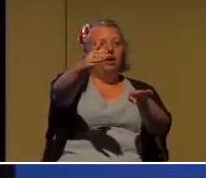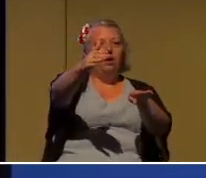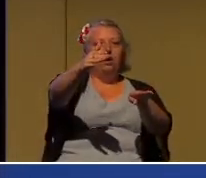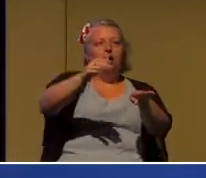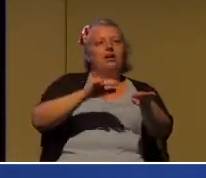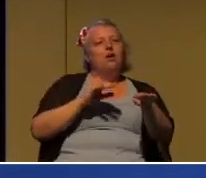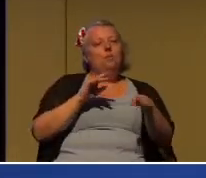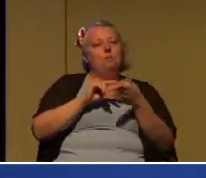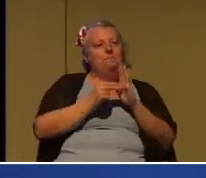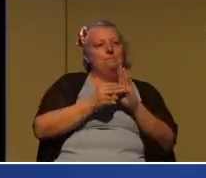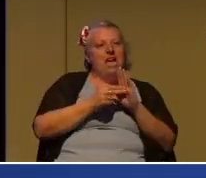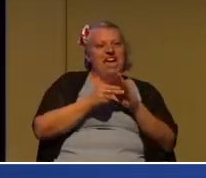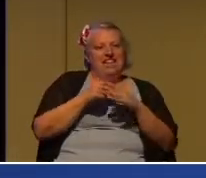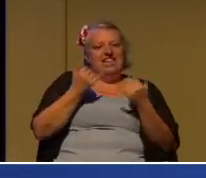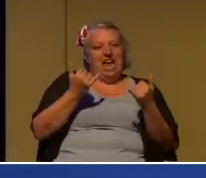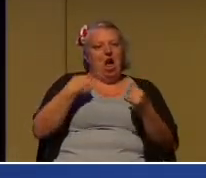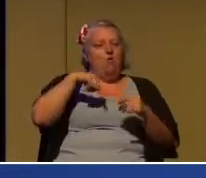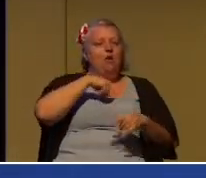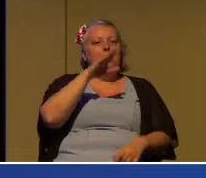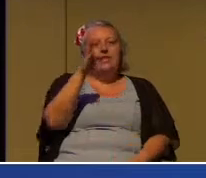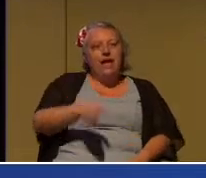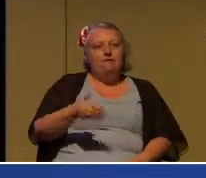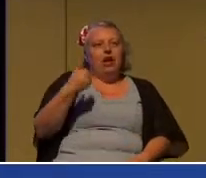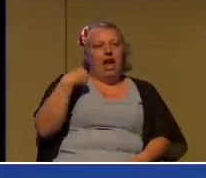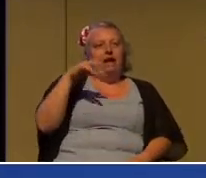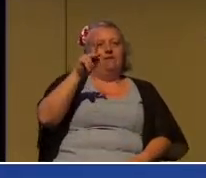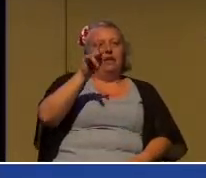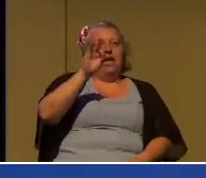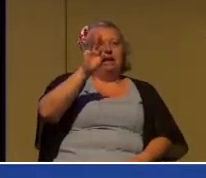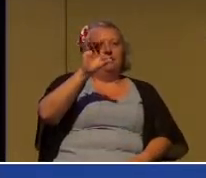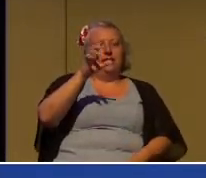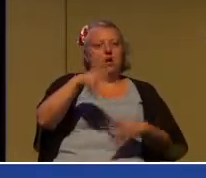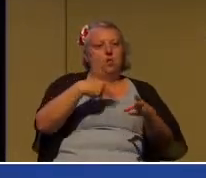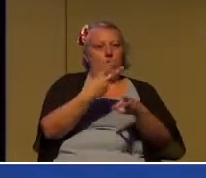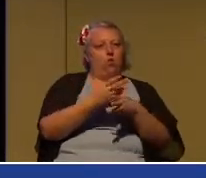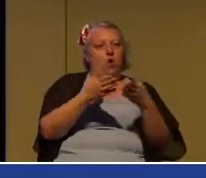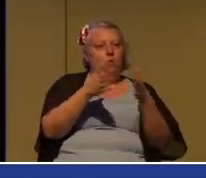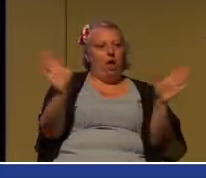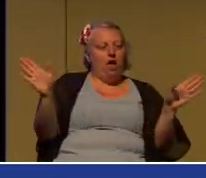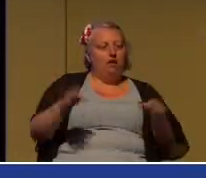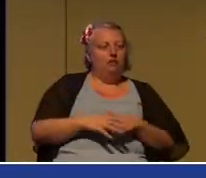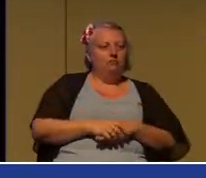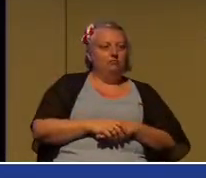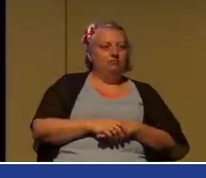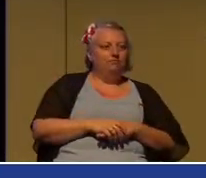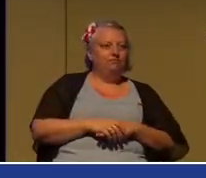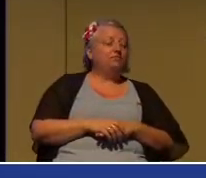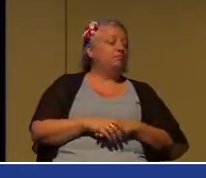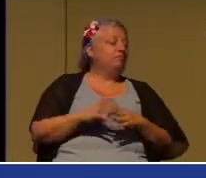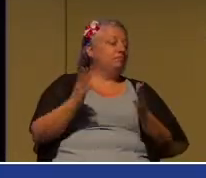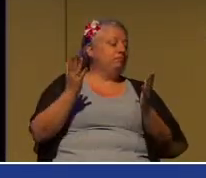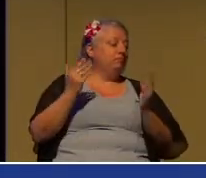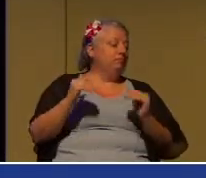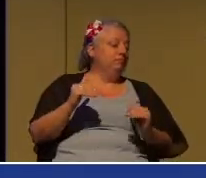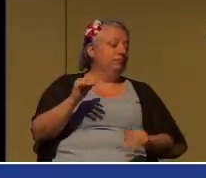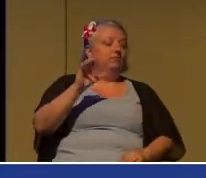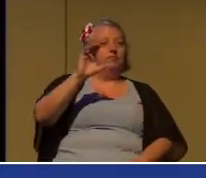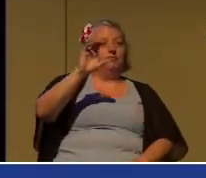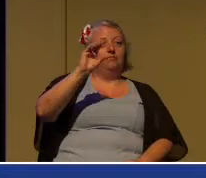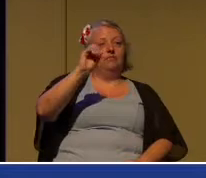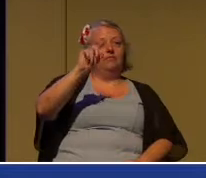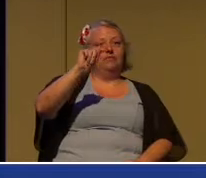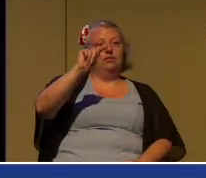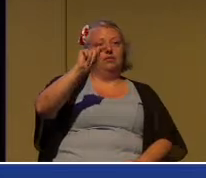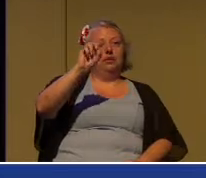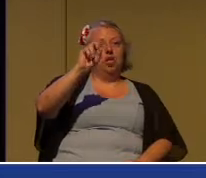American South. Then came the cotton, what's it called? The cotton weevil. The Mexican